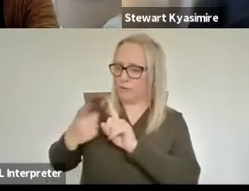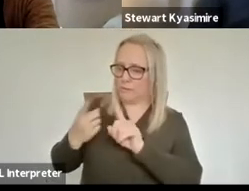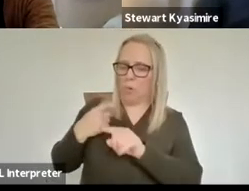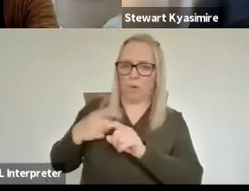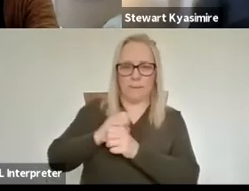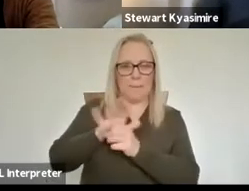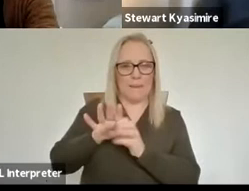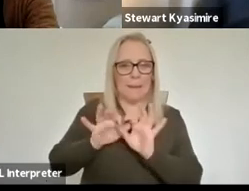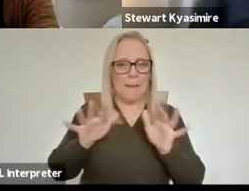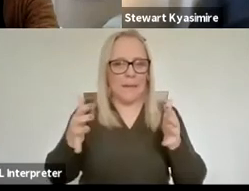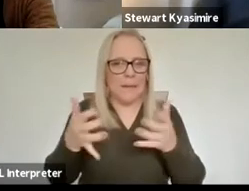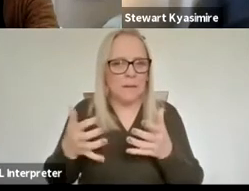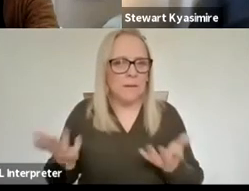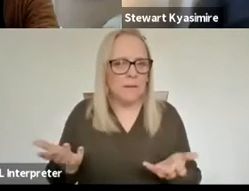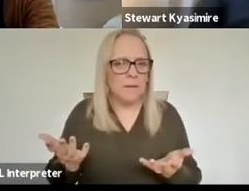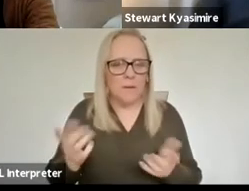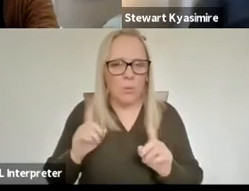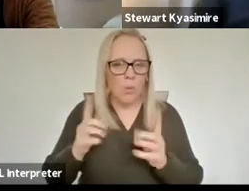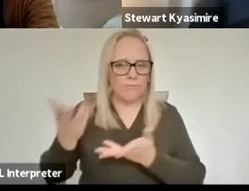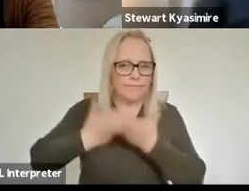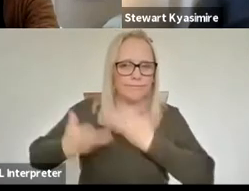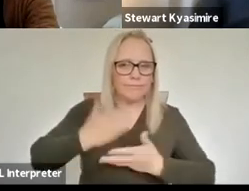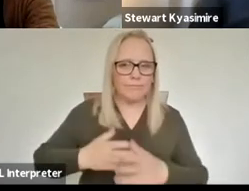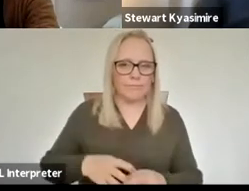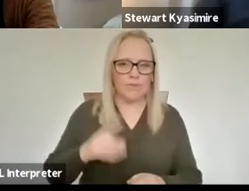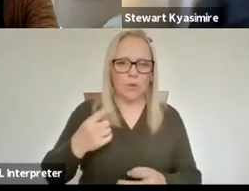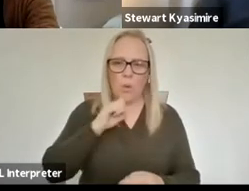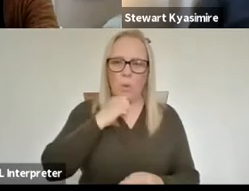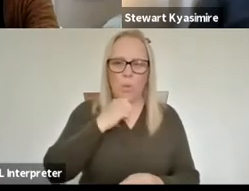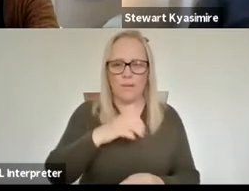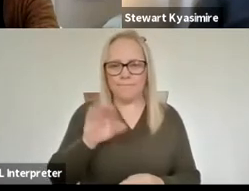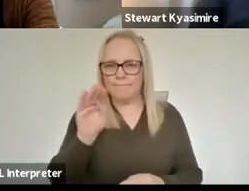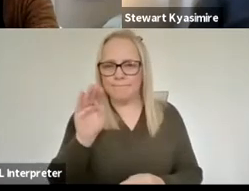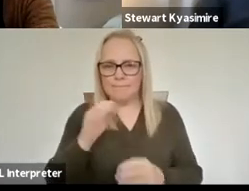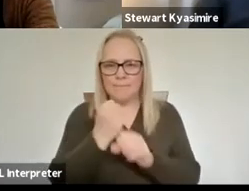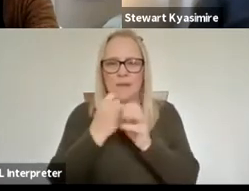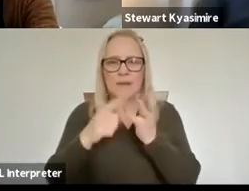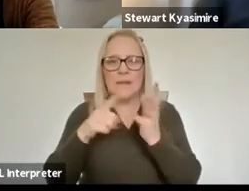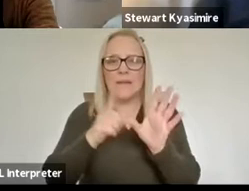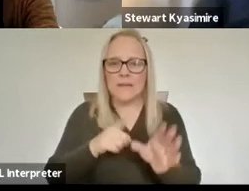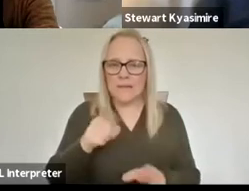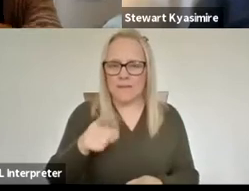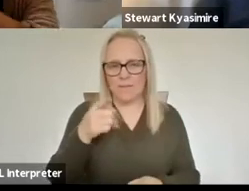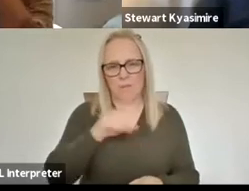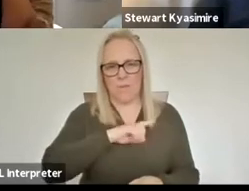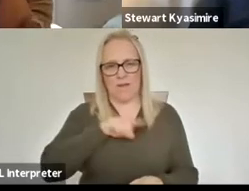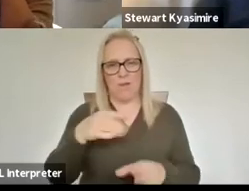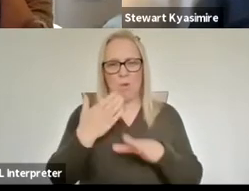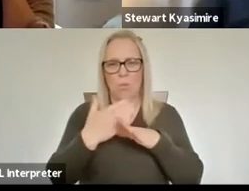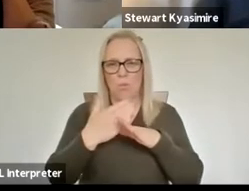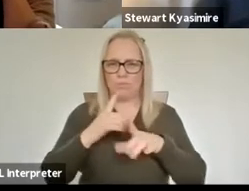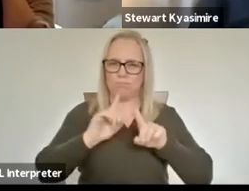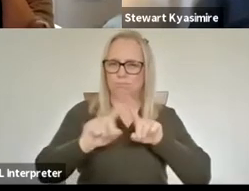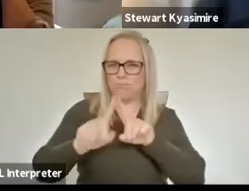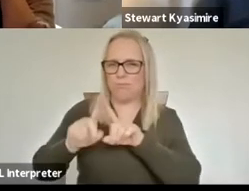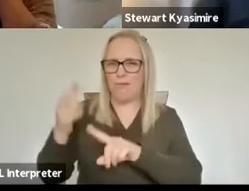time um I'm going to go to Guy actually um you work with many artists as a dance dramaturg